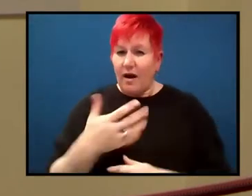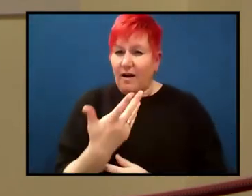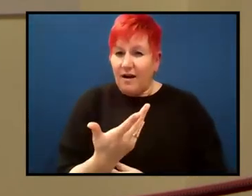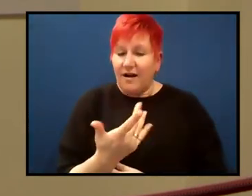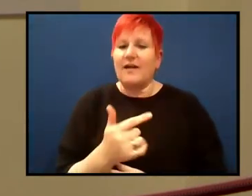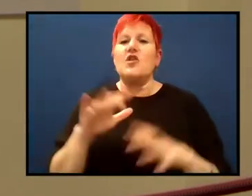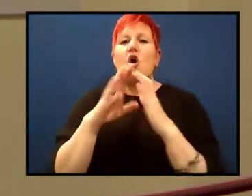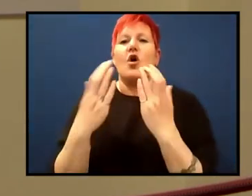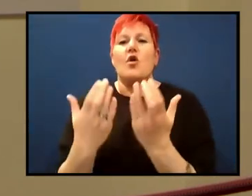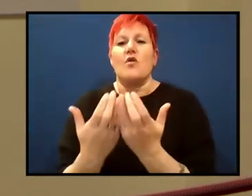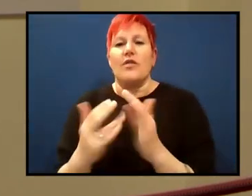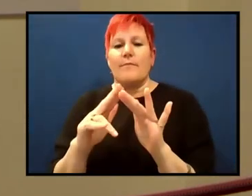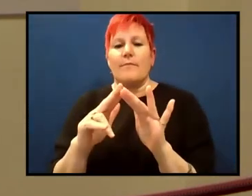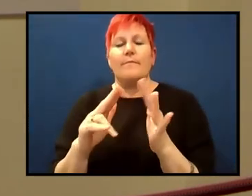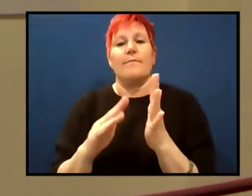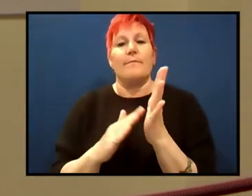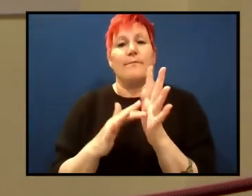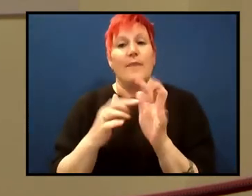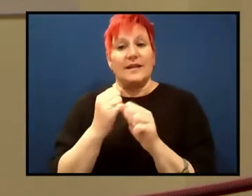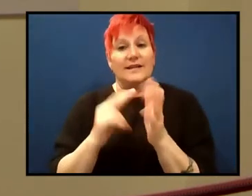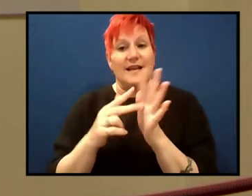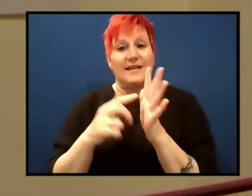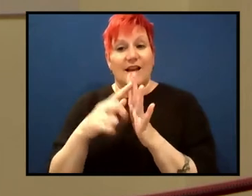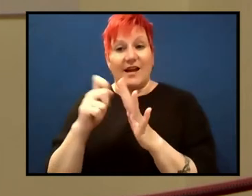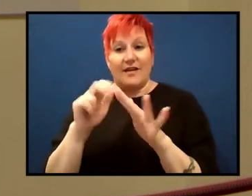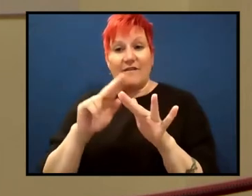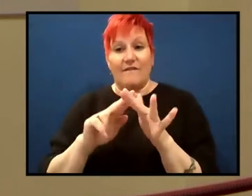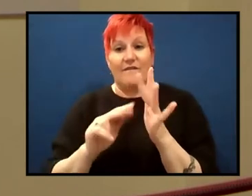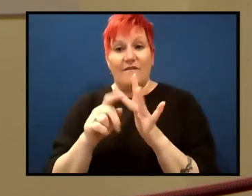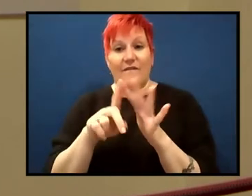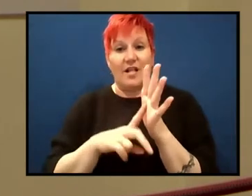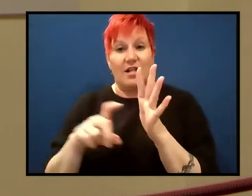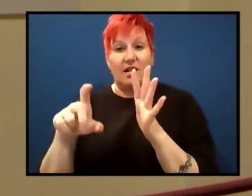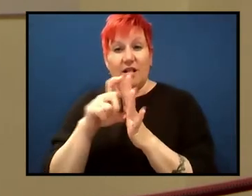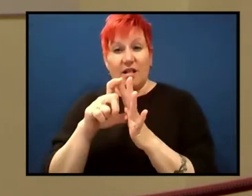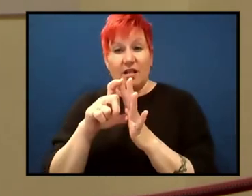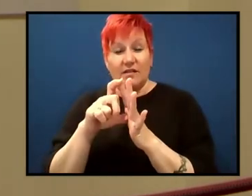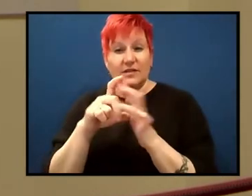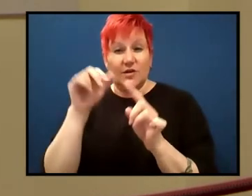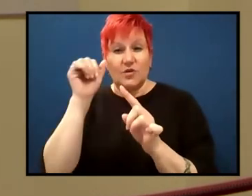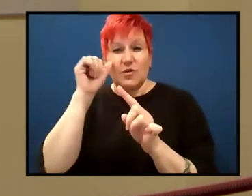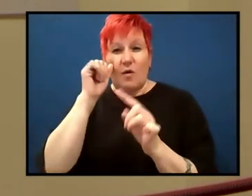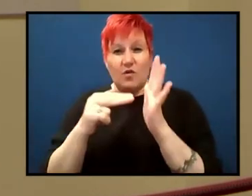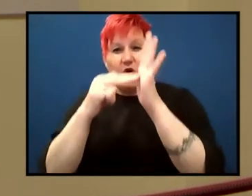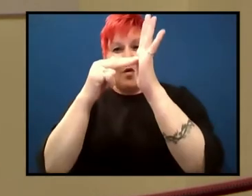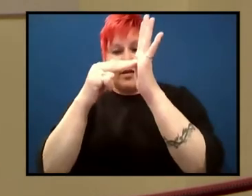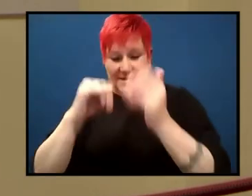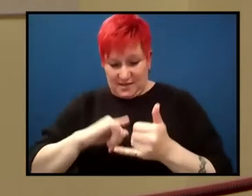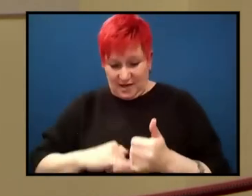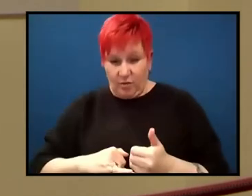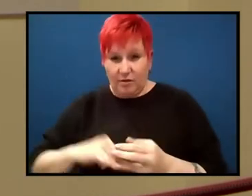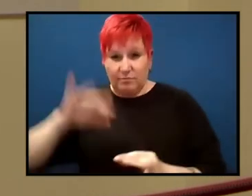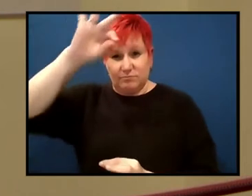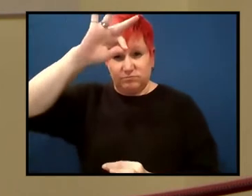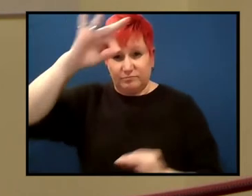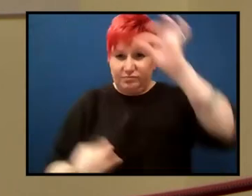field, which was known by then, to alternate its polarity. The North Pole flips to the South Pole, and then after a while flips back again